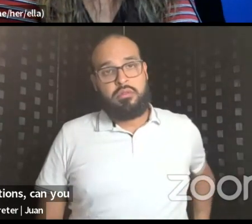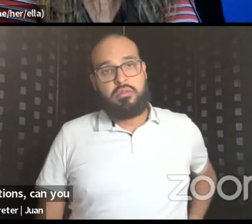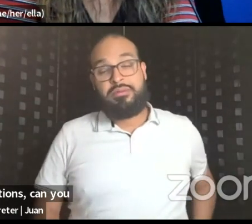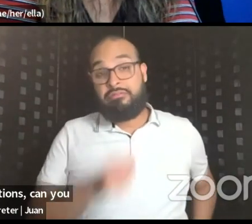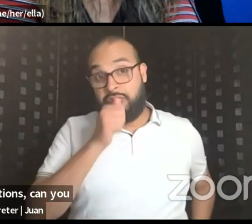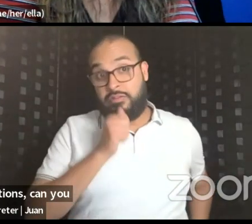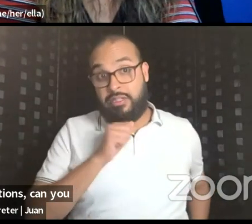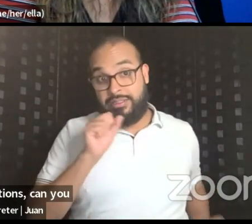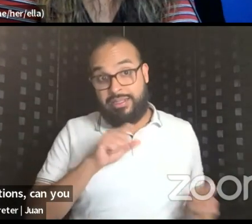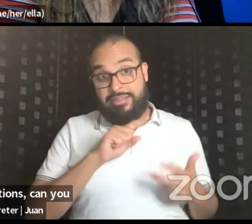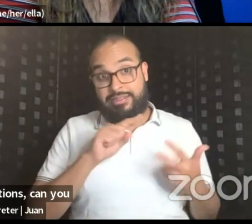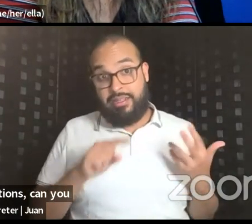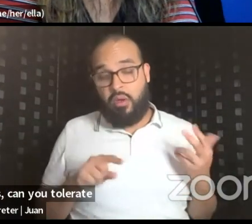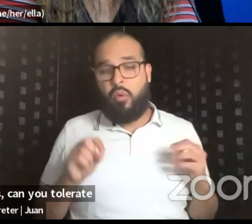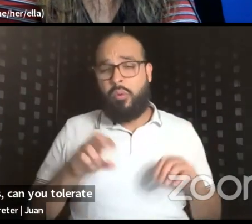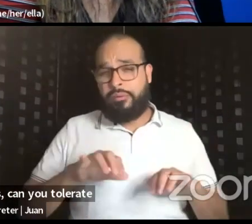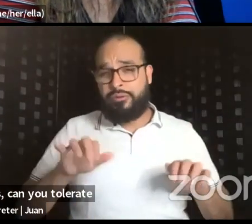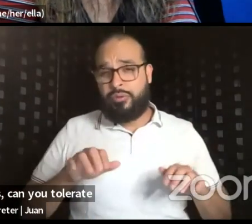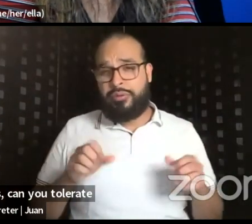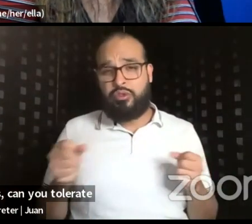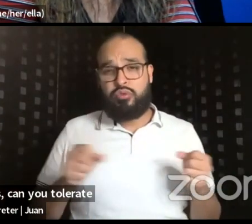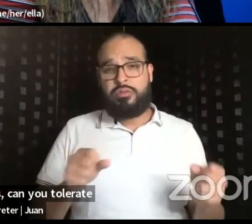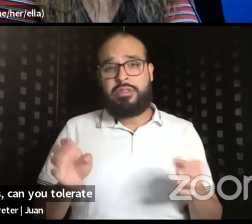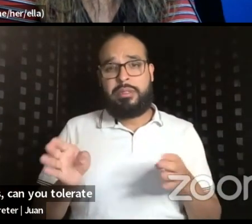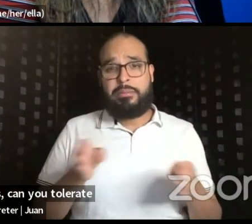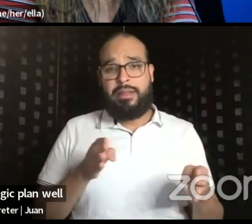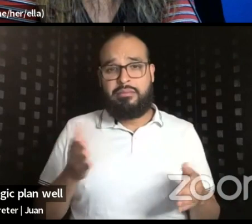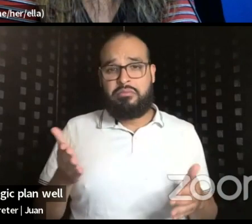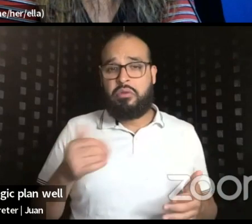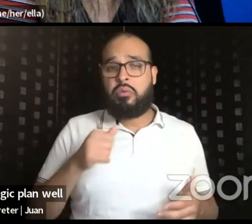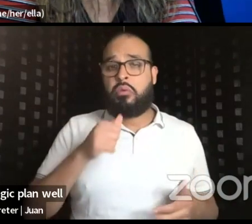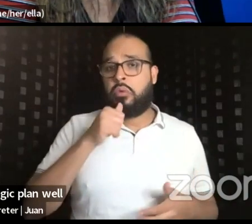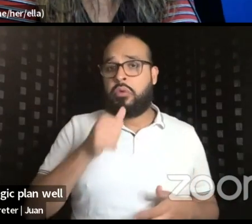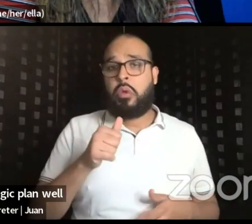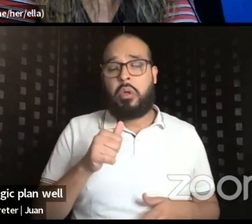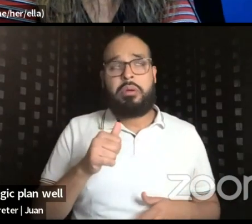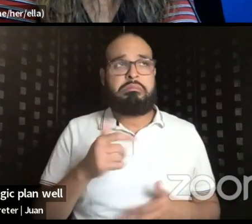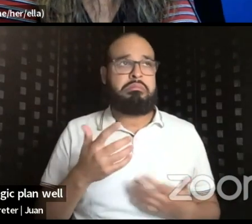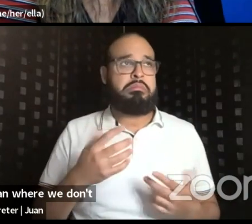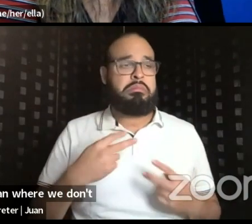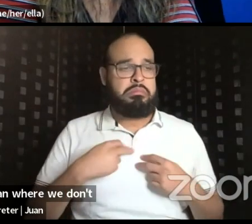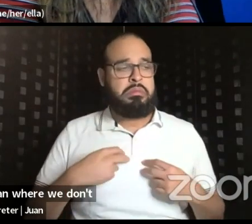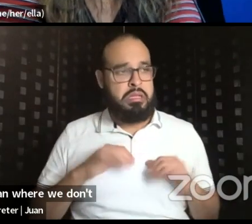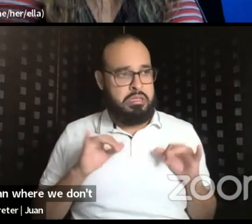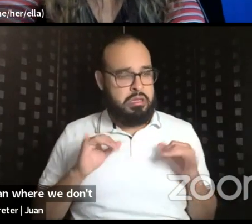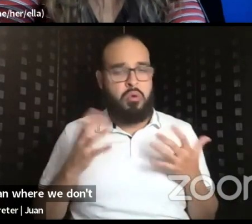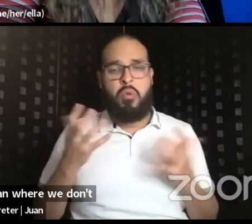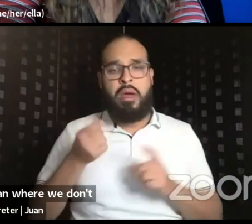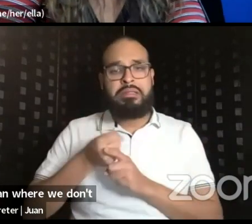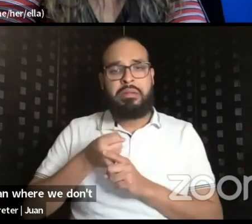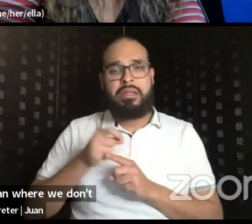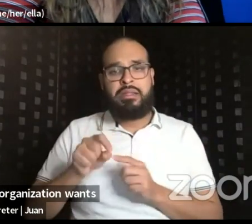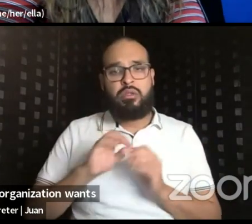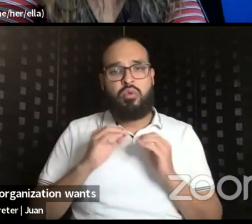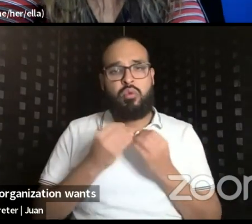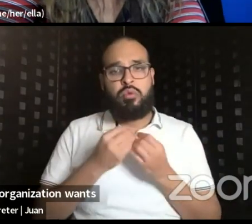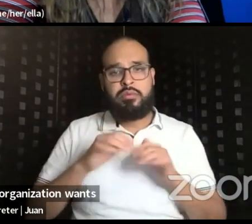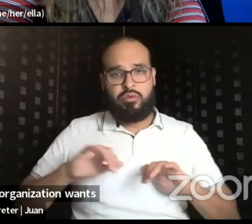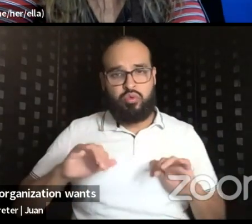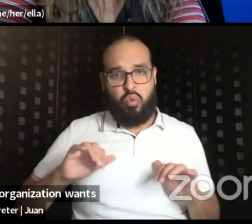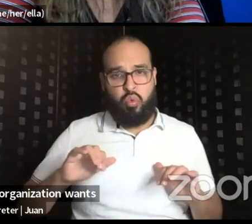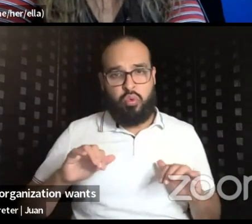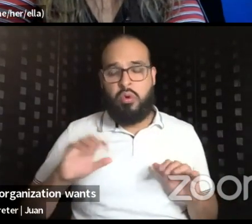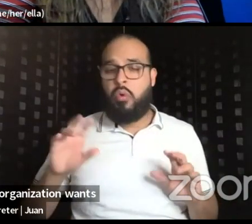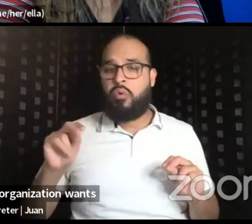can you tolerate doing a strategic plan where we don't ask ourselves what impact does the organization want to make, but we ask